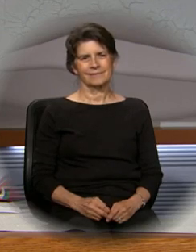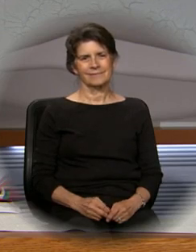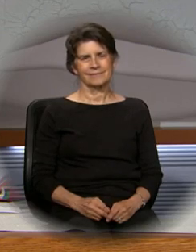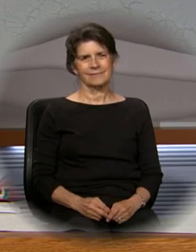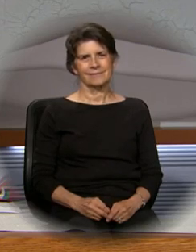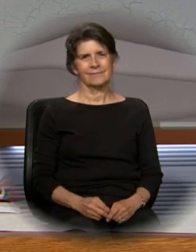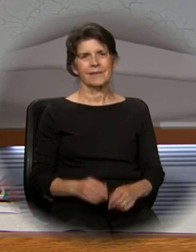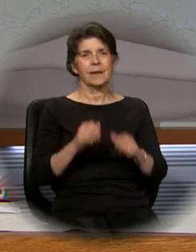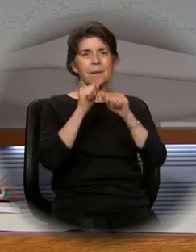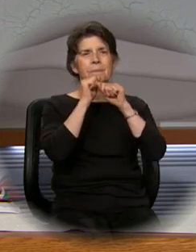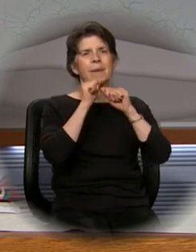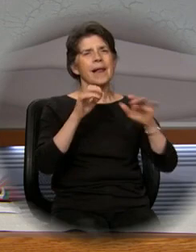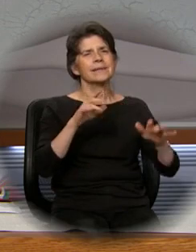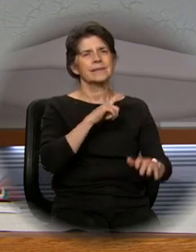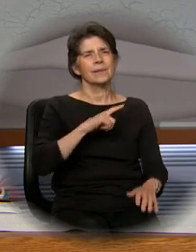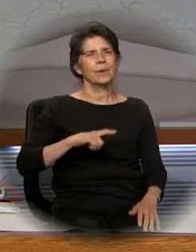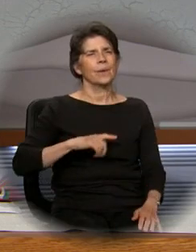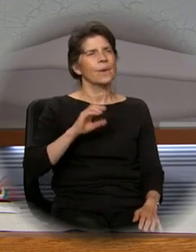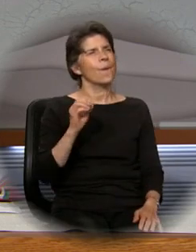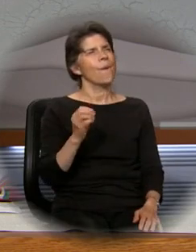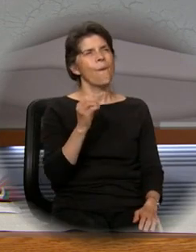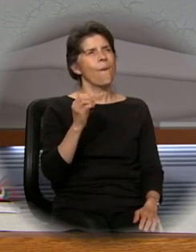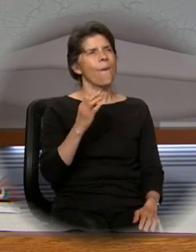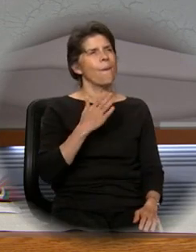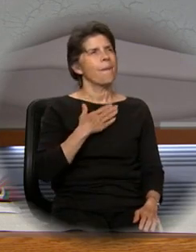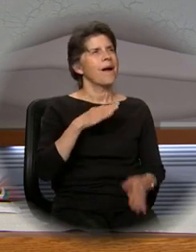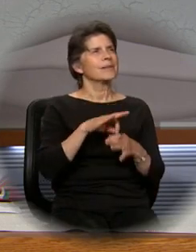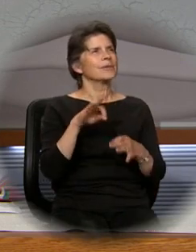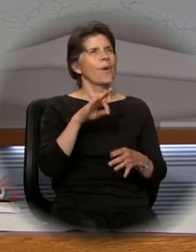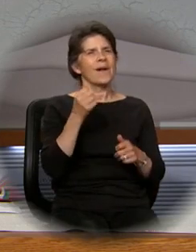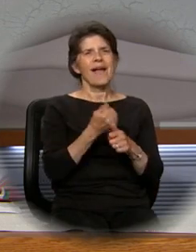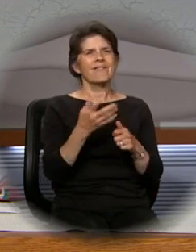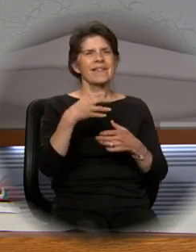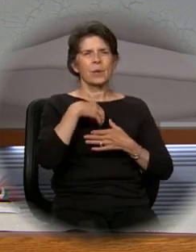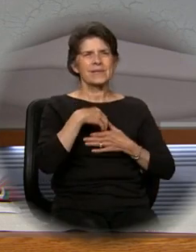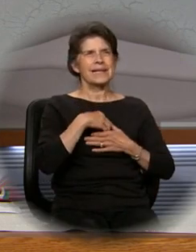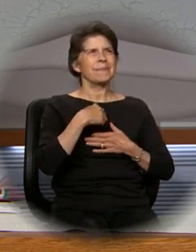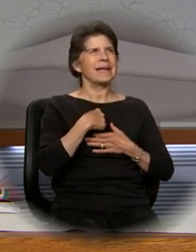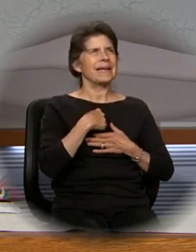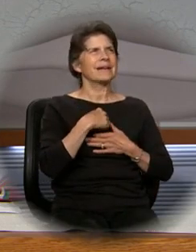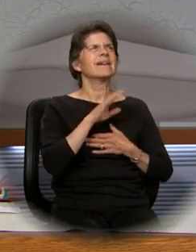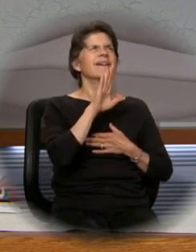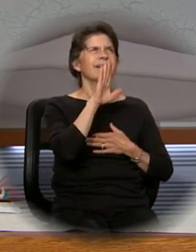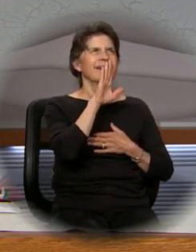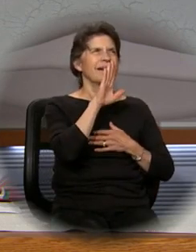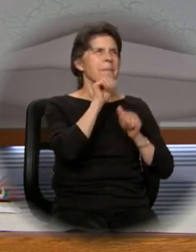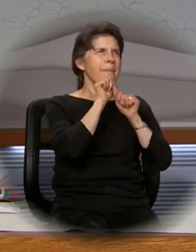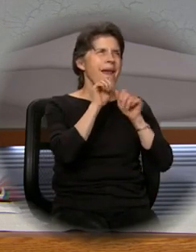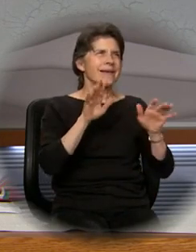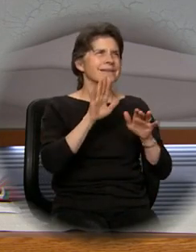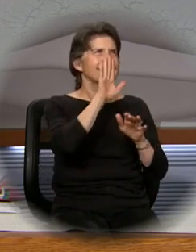Bless the Lord, O my soul, and all within me his holy name. Amen.